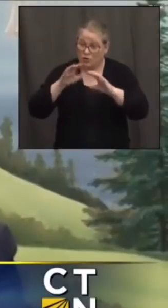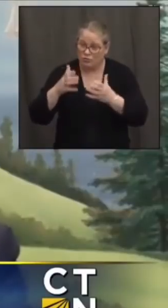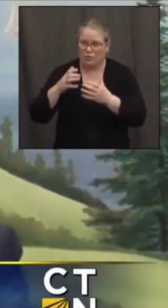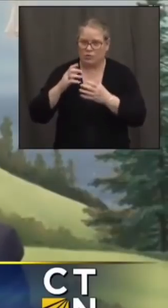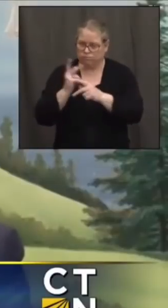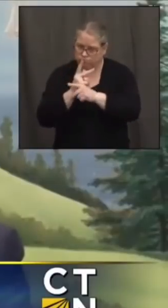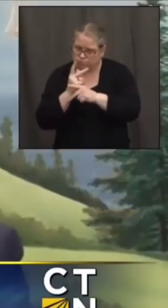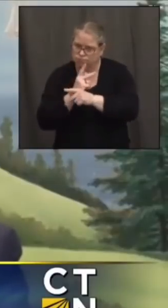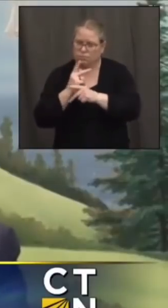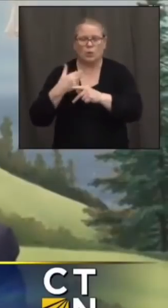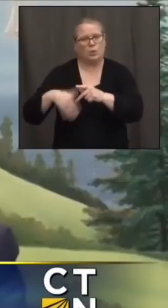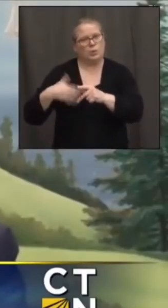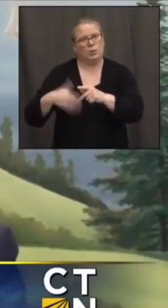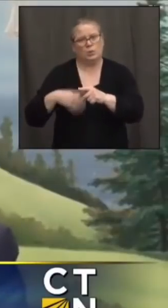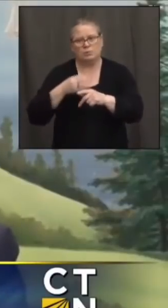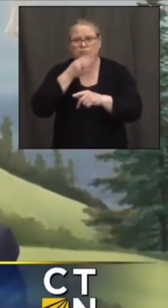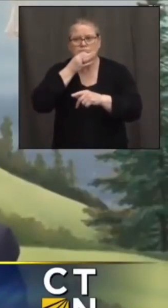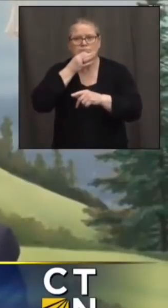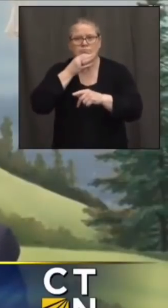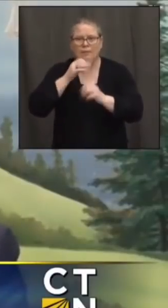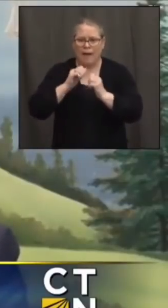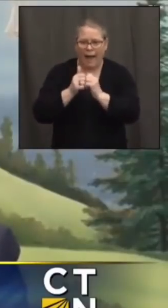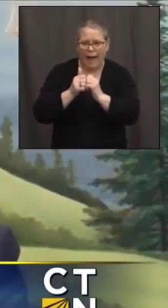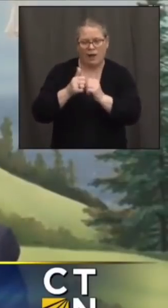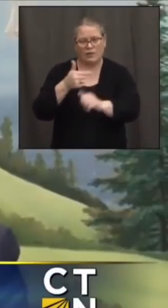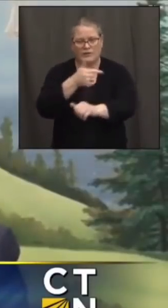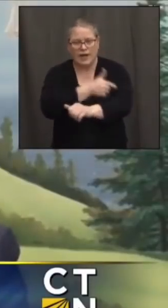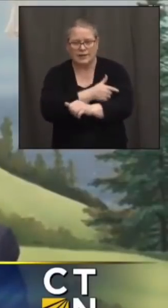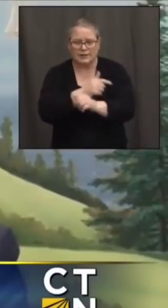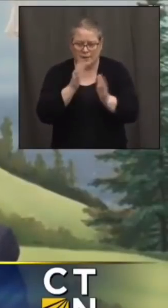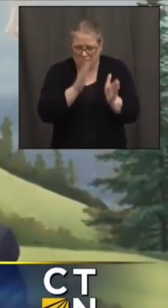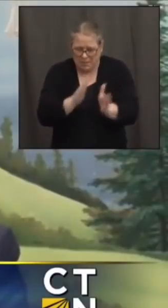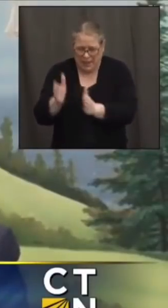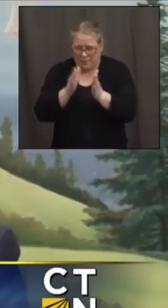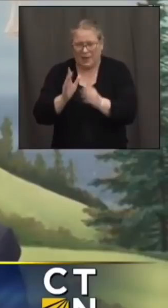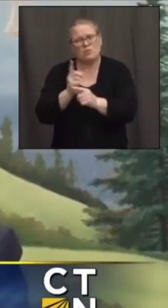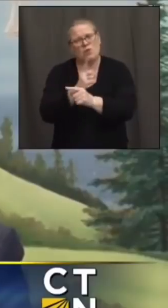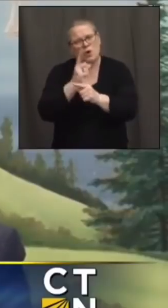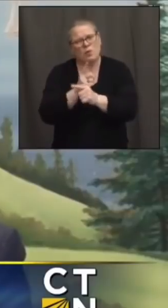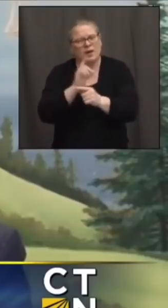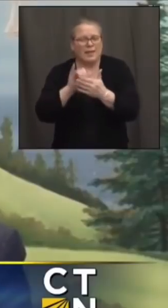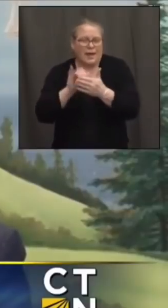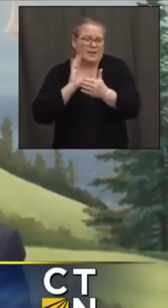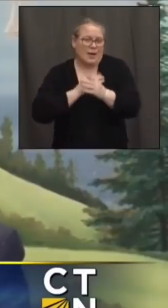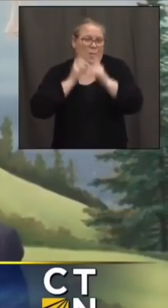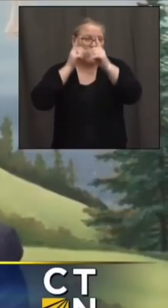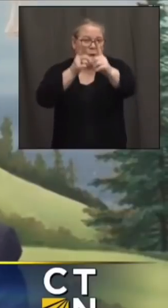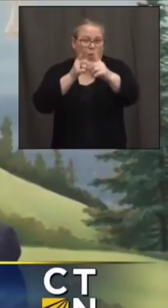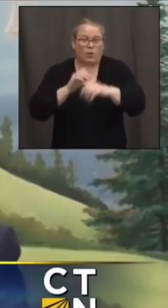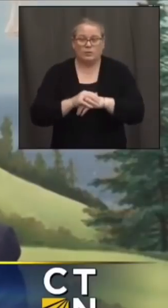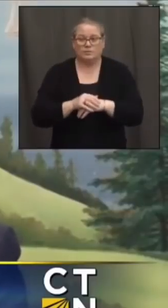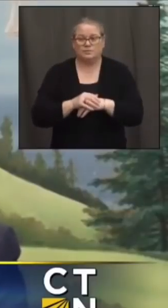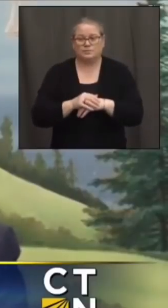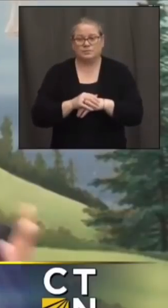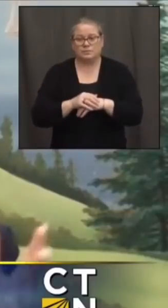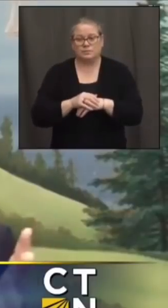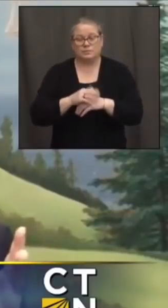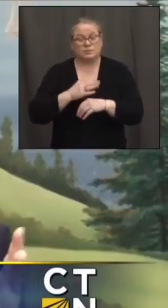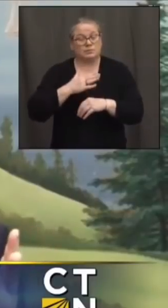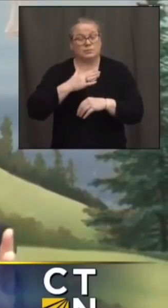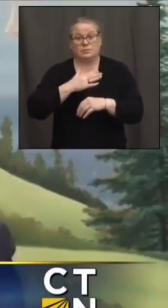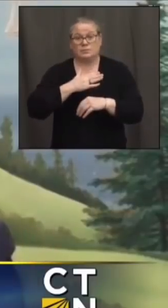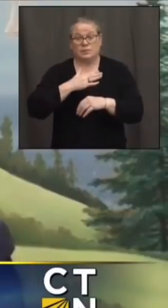we get the vaccine allocated in an appropriate way and that's what we're trying to do and uh you know my priorities are a